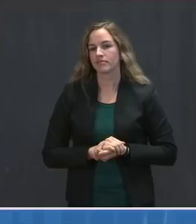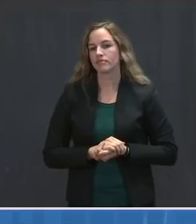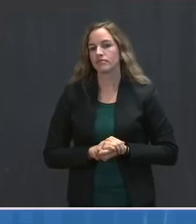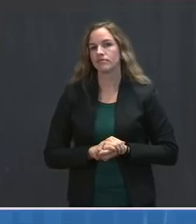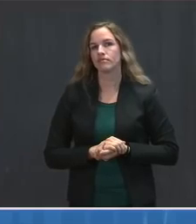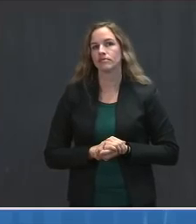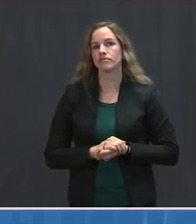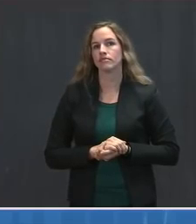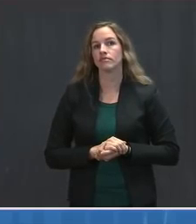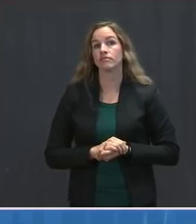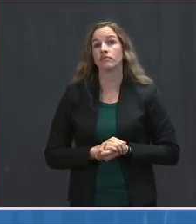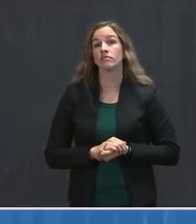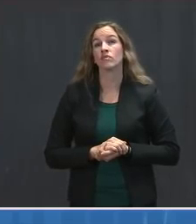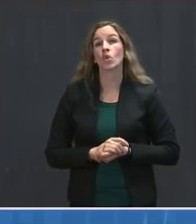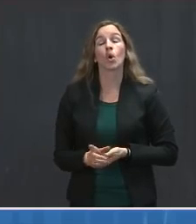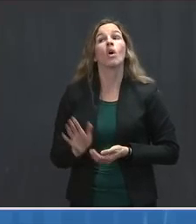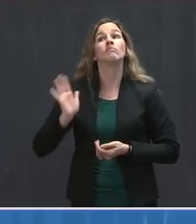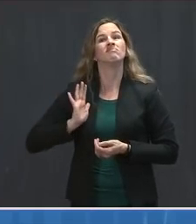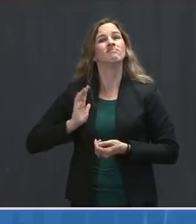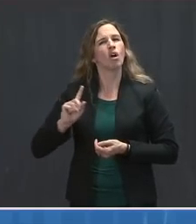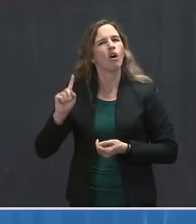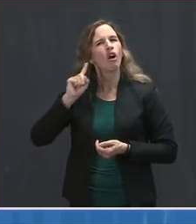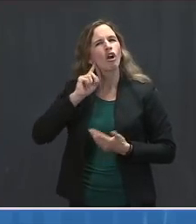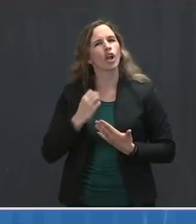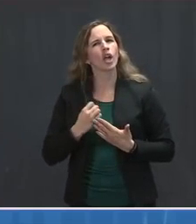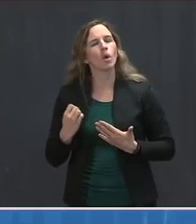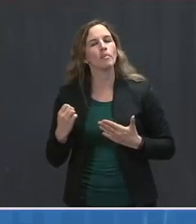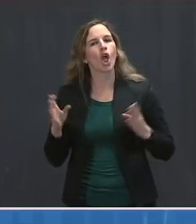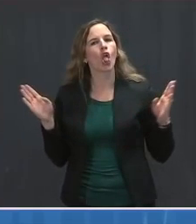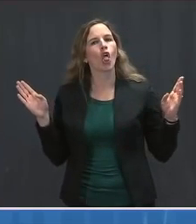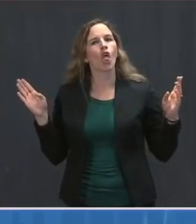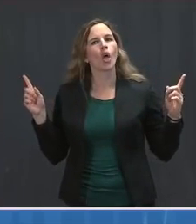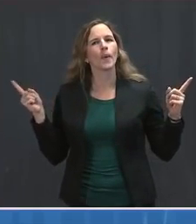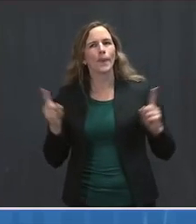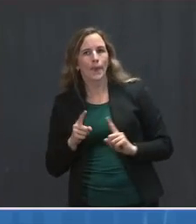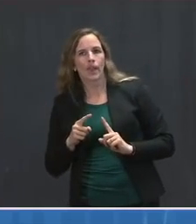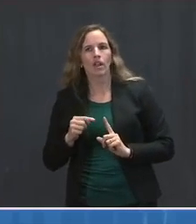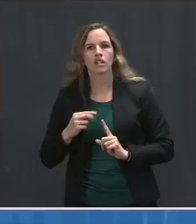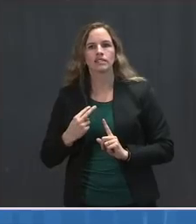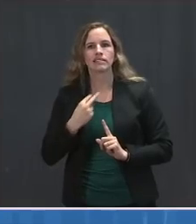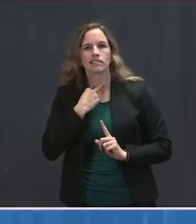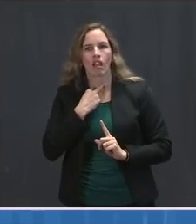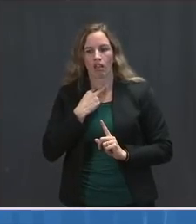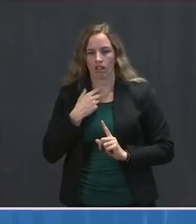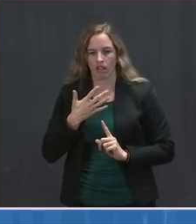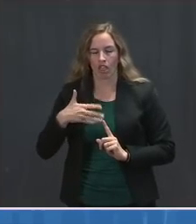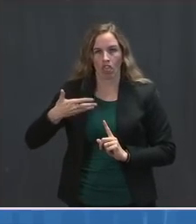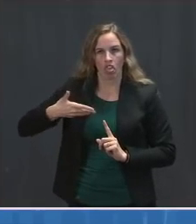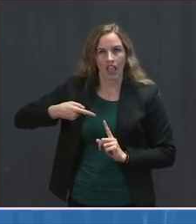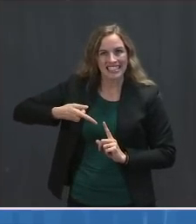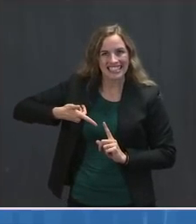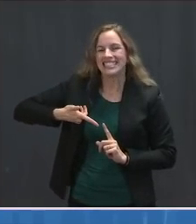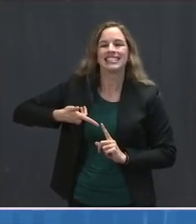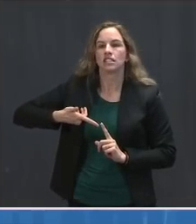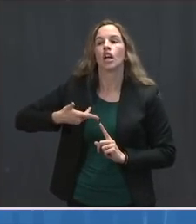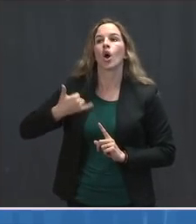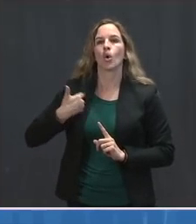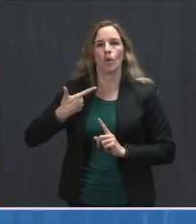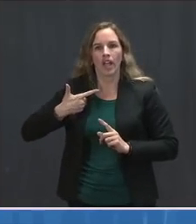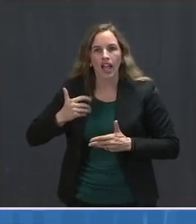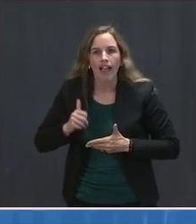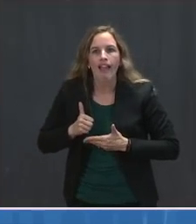bottleneck on needed equipment, supplies, or technology related to vaccine supply, that we would step in and help. And we are doing just that.